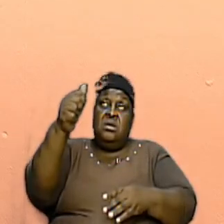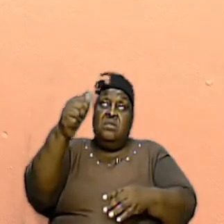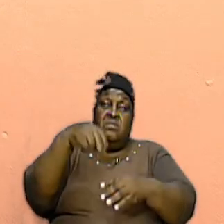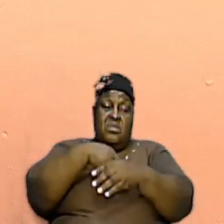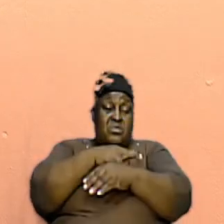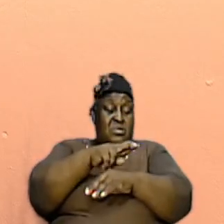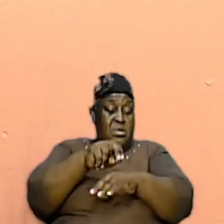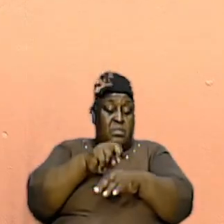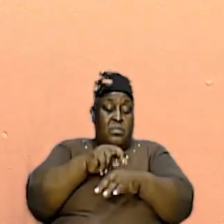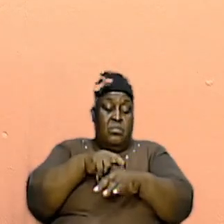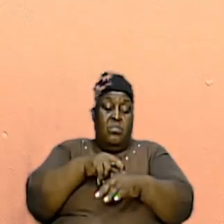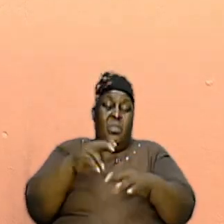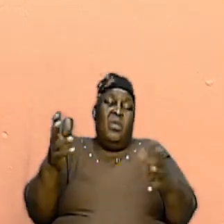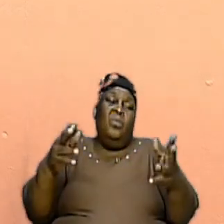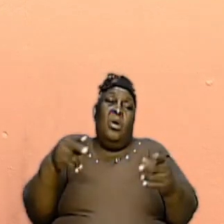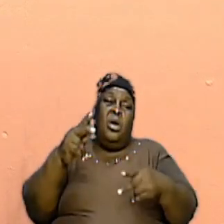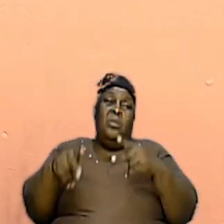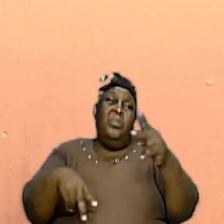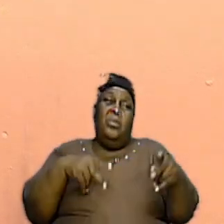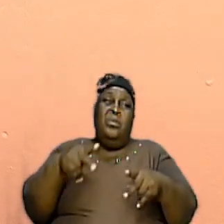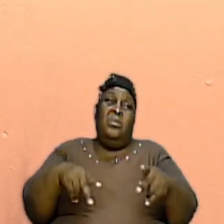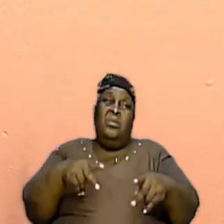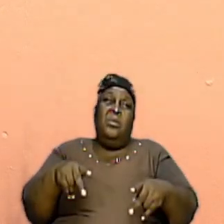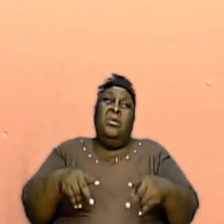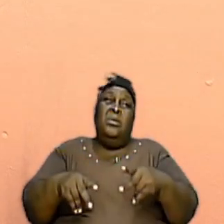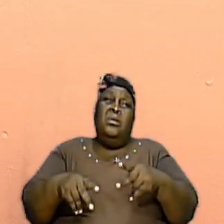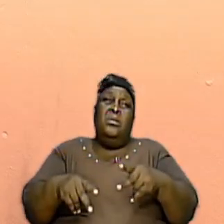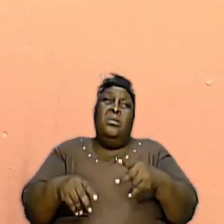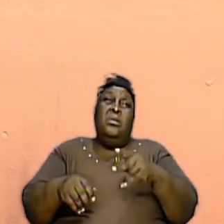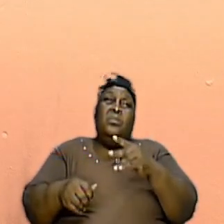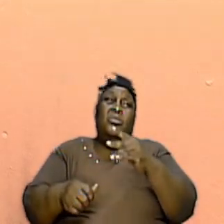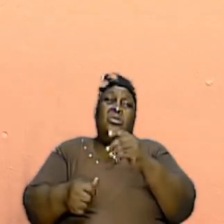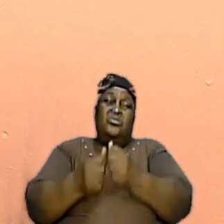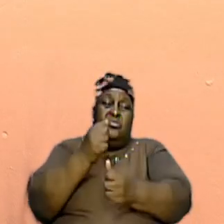but what Paul was doing was persecuting the church